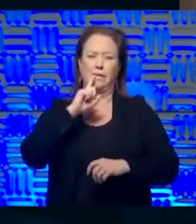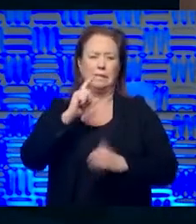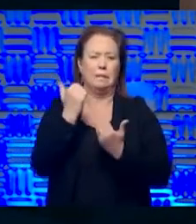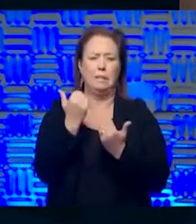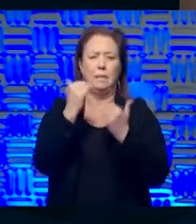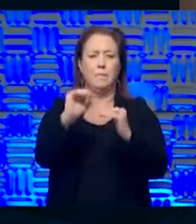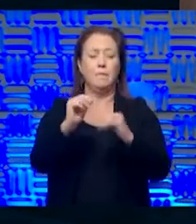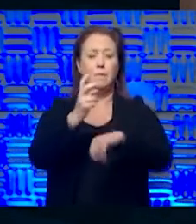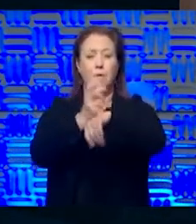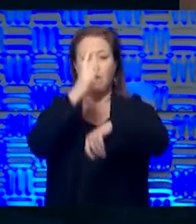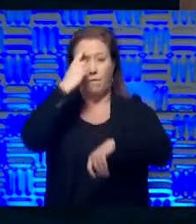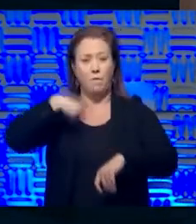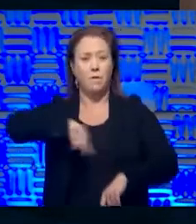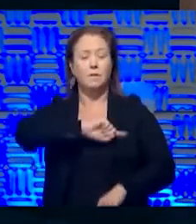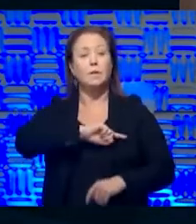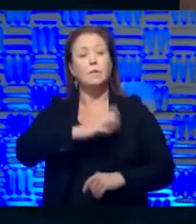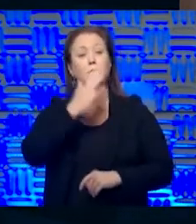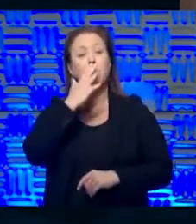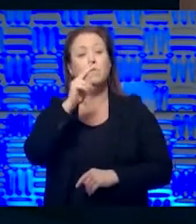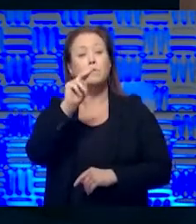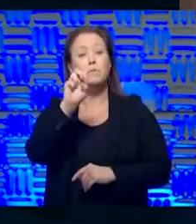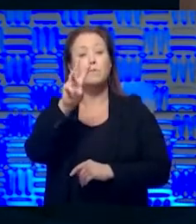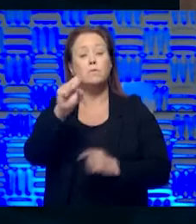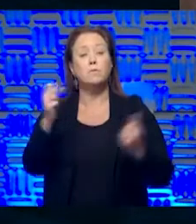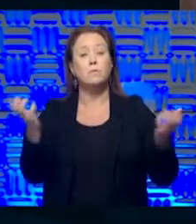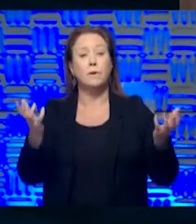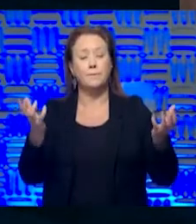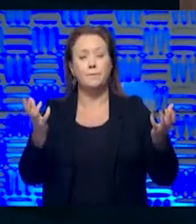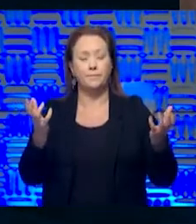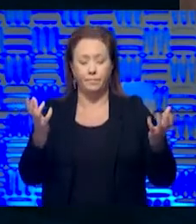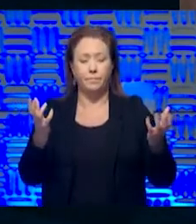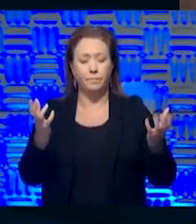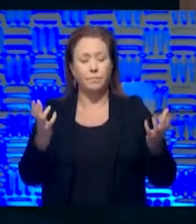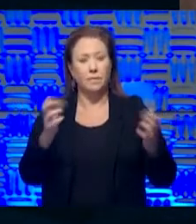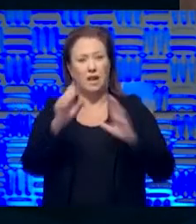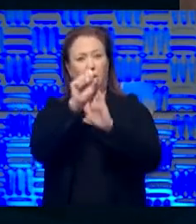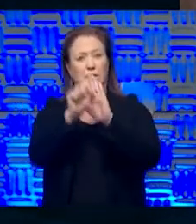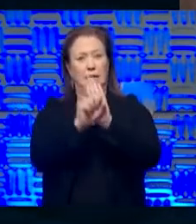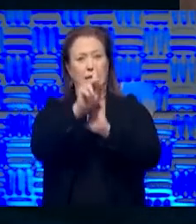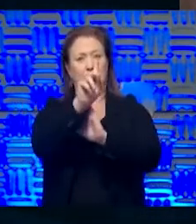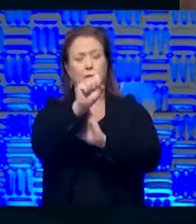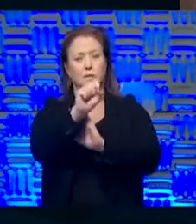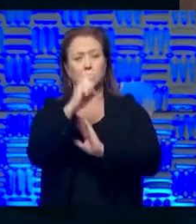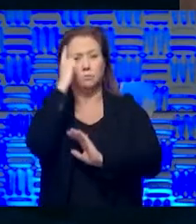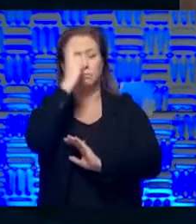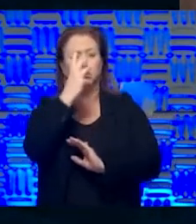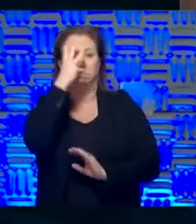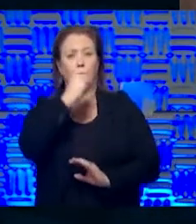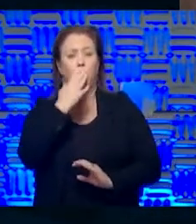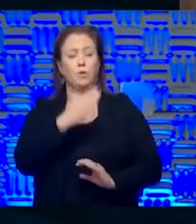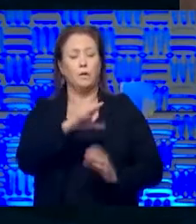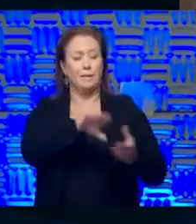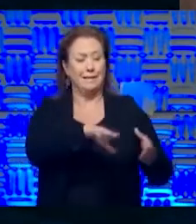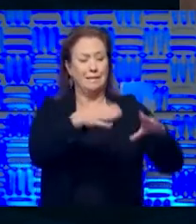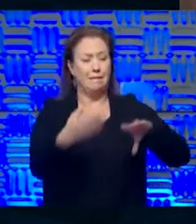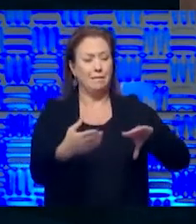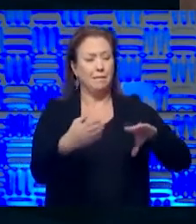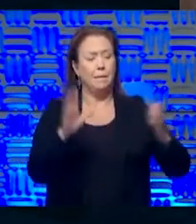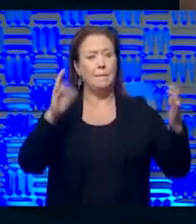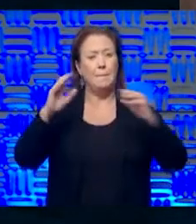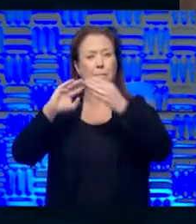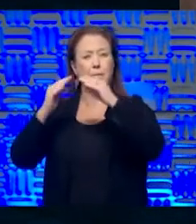factor. The good news is that we're not doing too bad as a state. When you look at the number of deaths per capita,